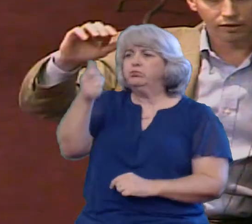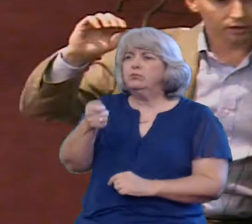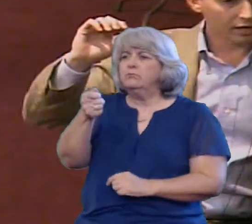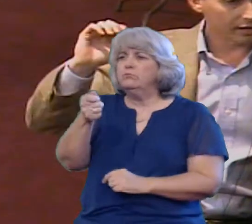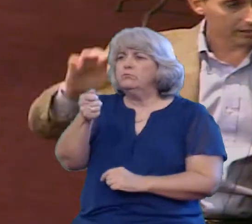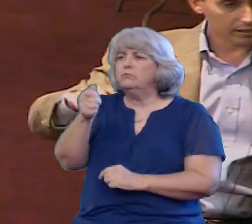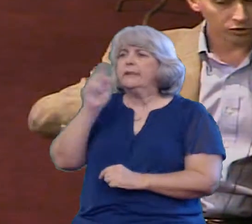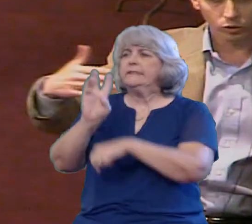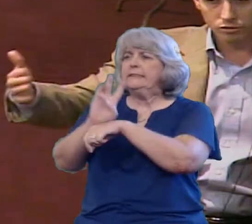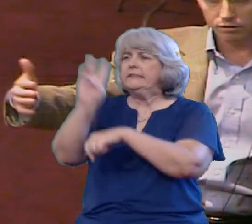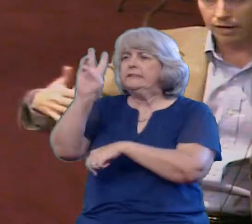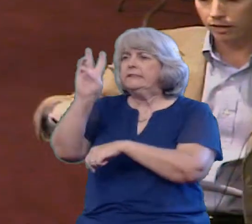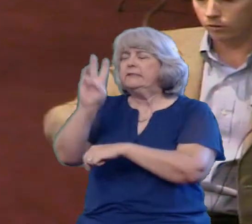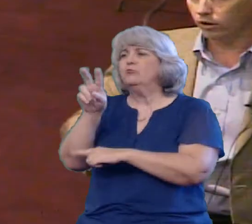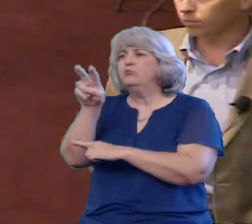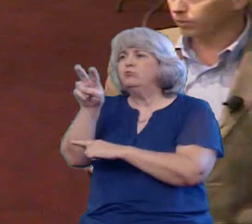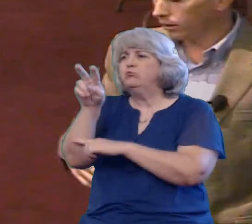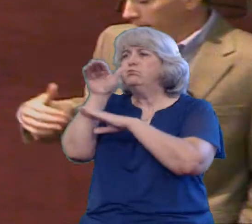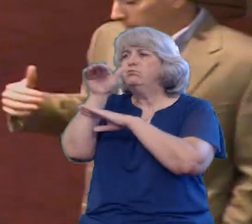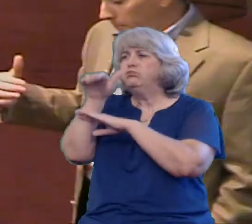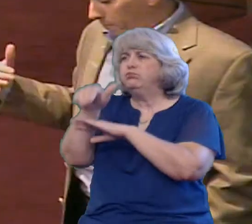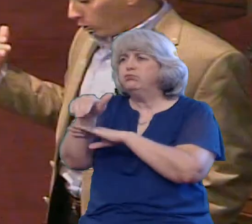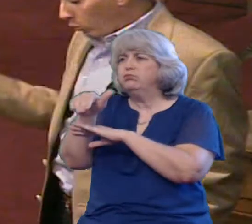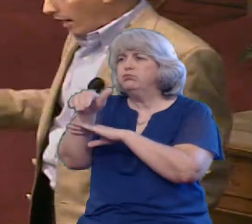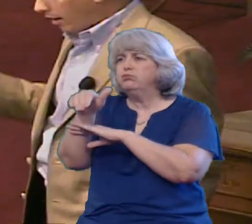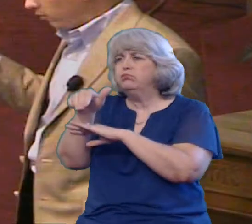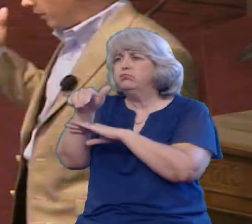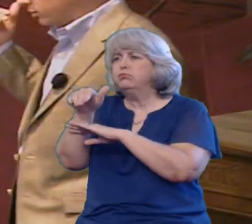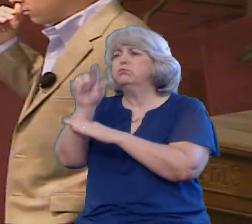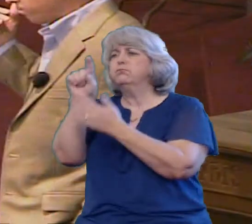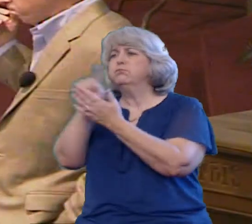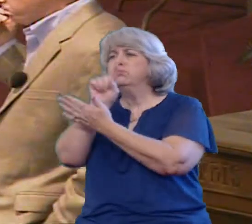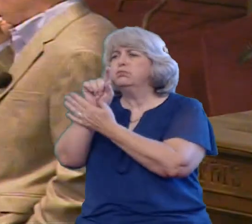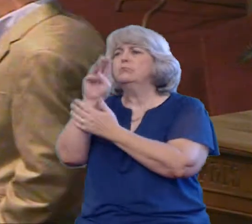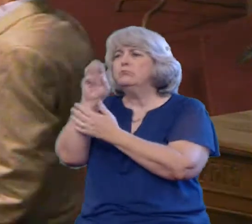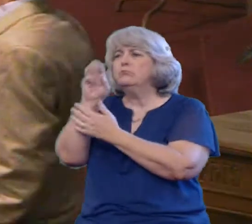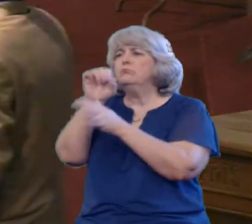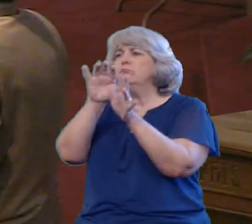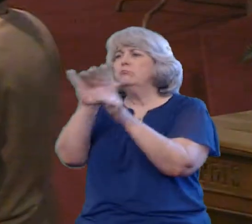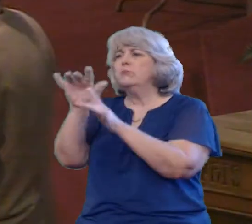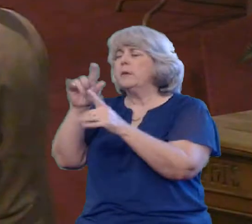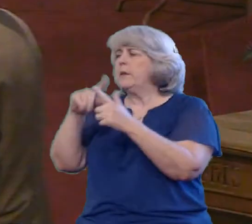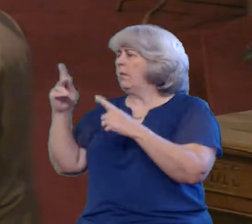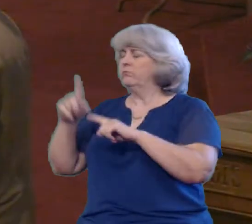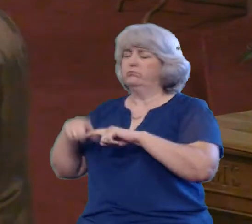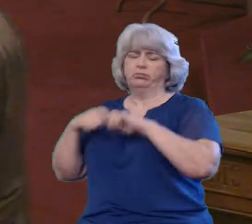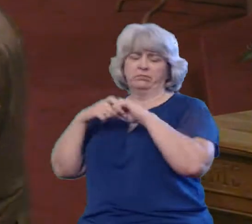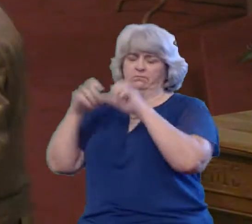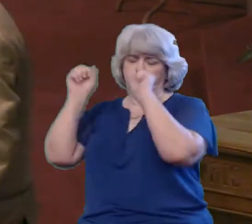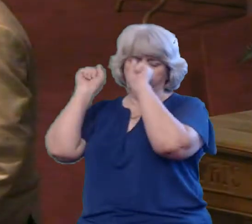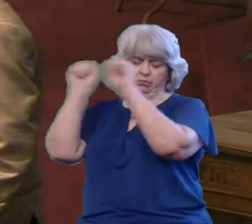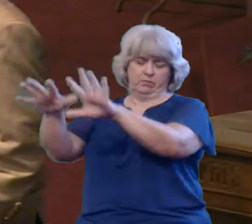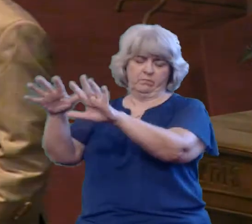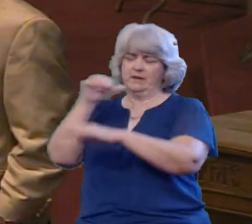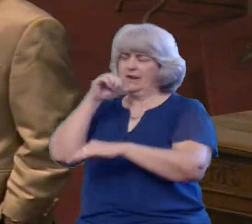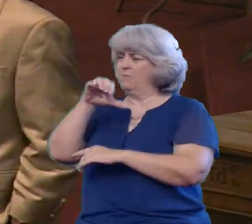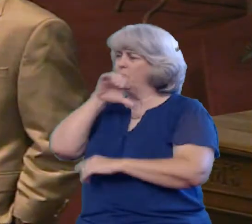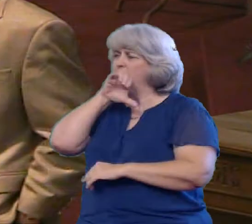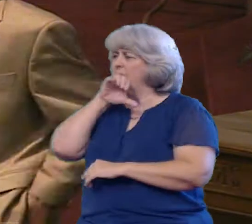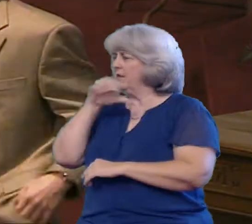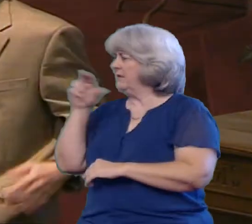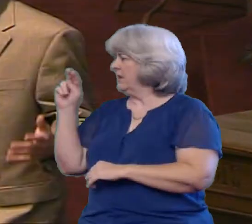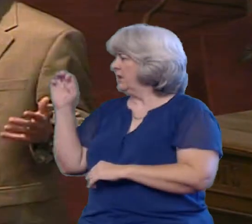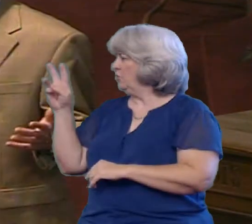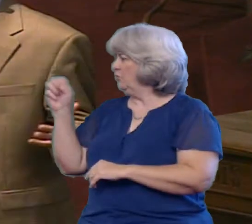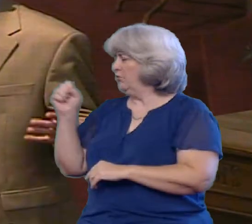it and then kind of get into his nightly rhythm But for a while he just wasn't watching the news And so one day the wife said